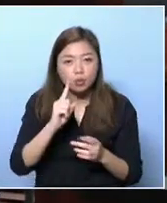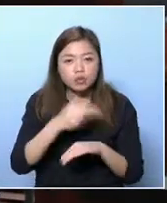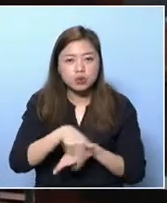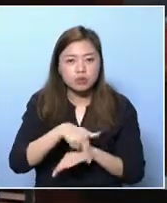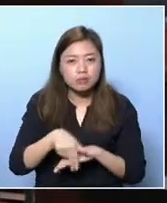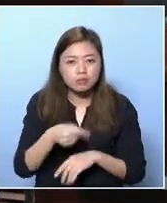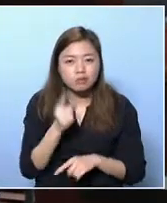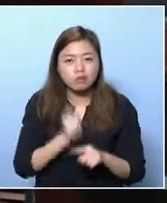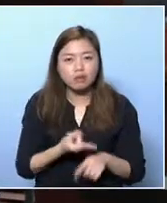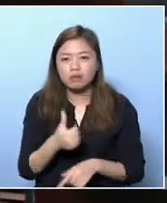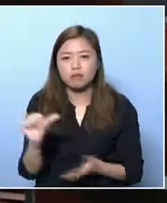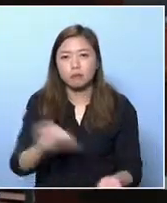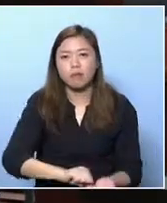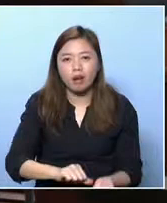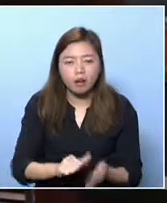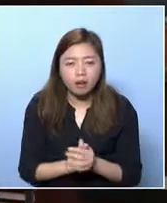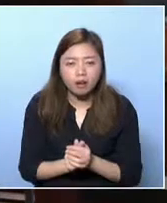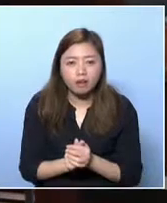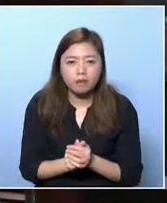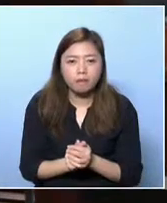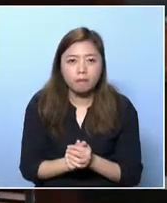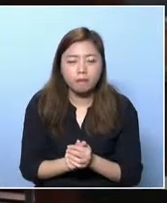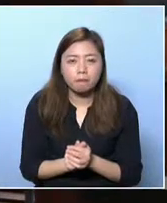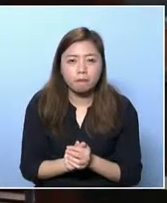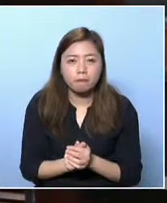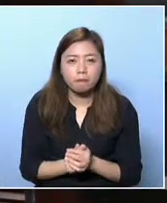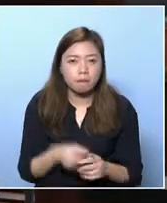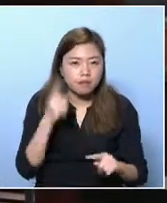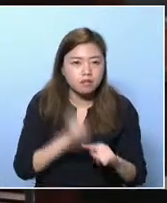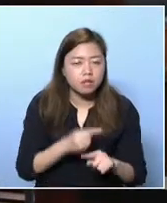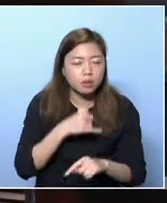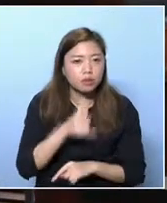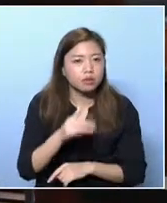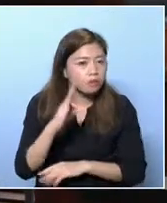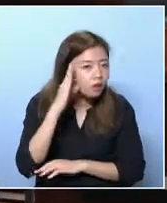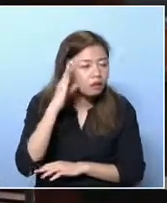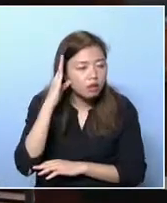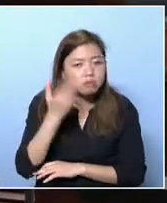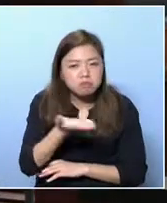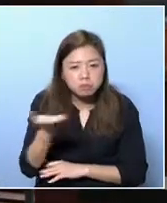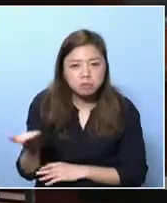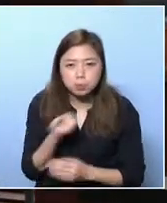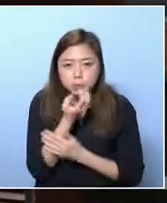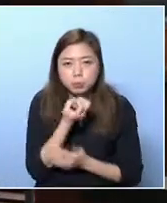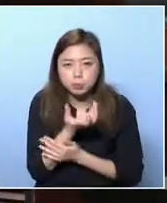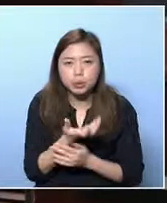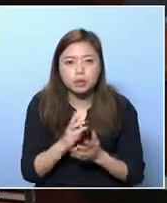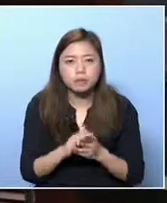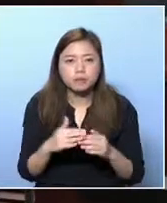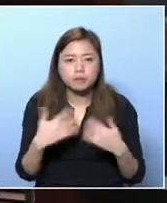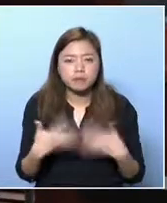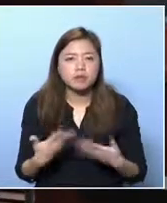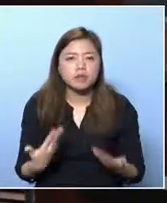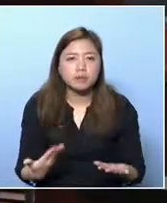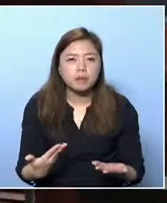in poverty alleviation is only minimal. Would